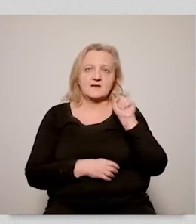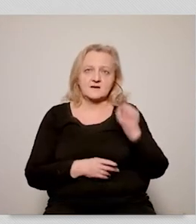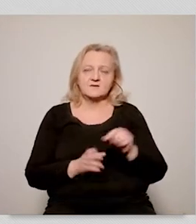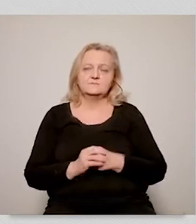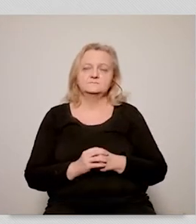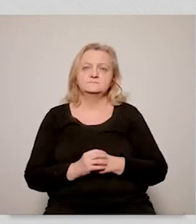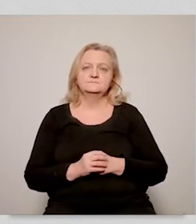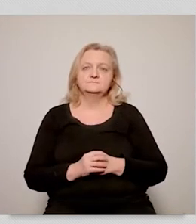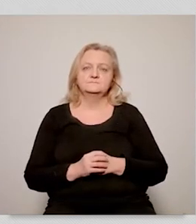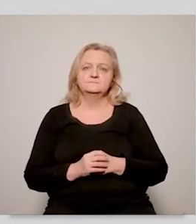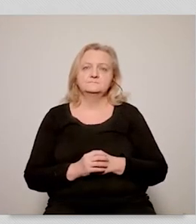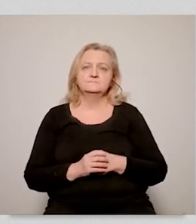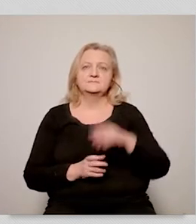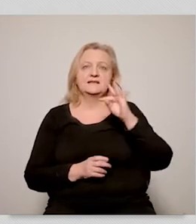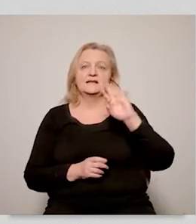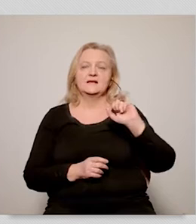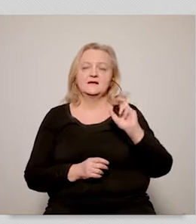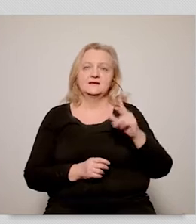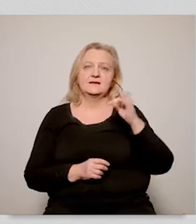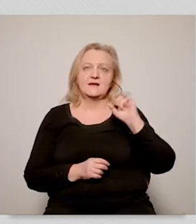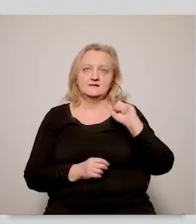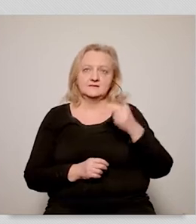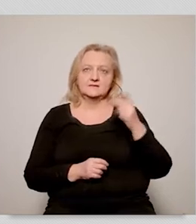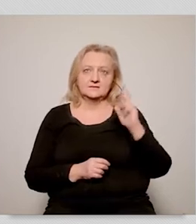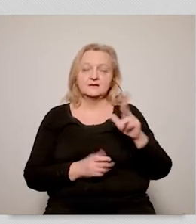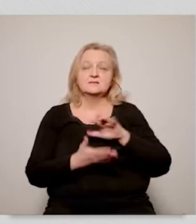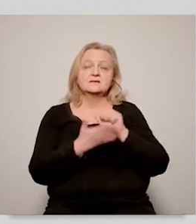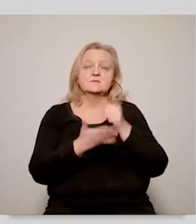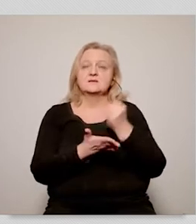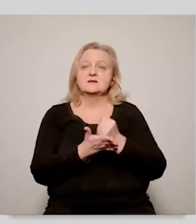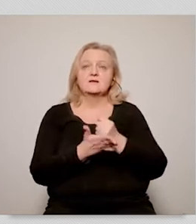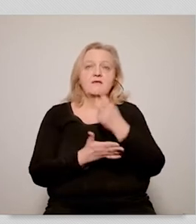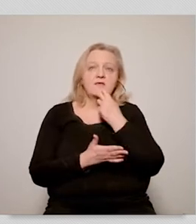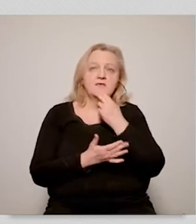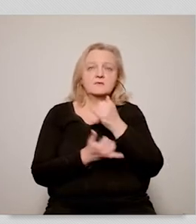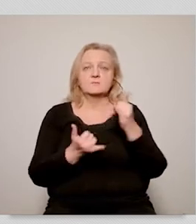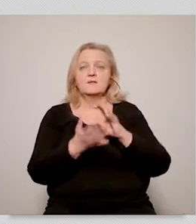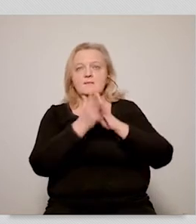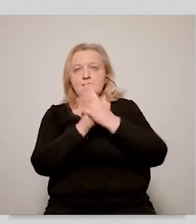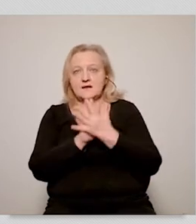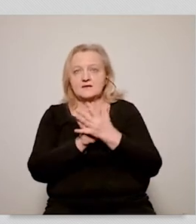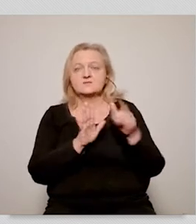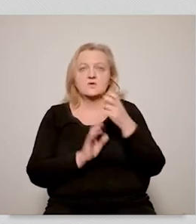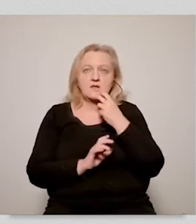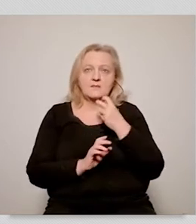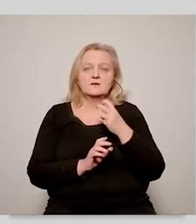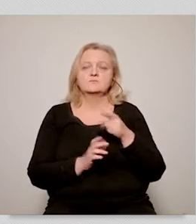Maczkowak-Pandera, president of the think tank called Forum Energy, Energy Forum.